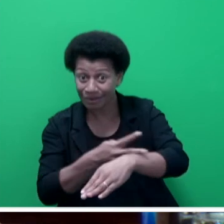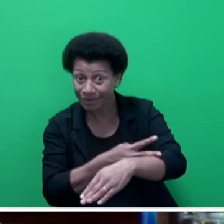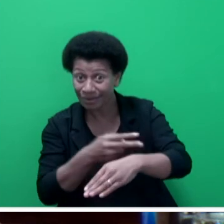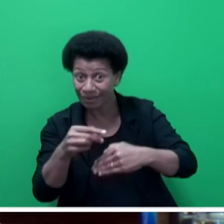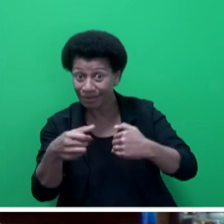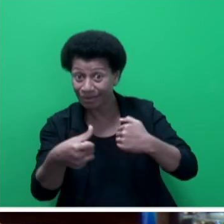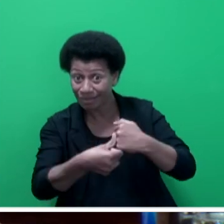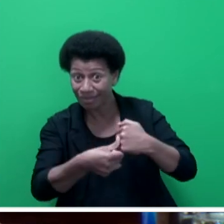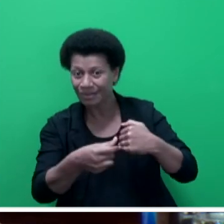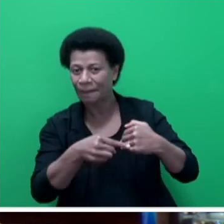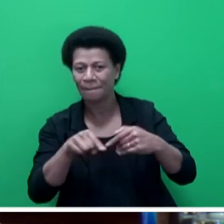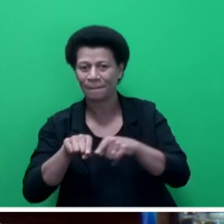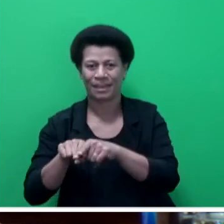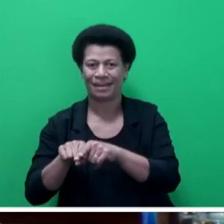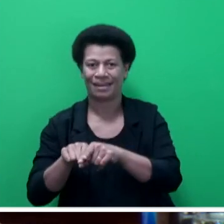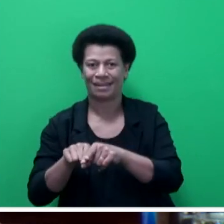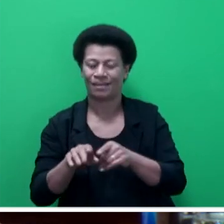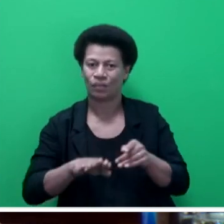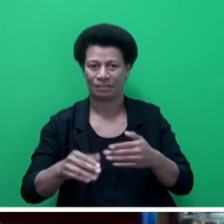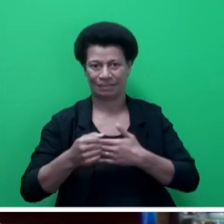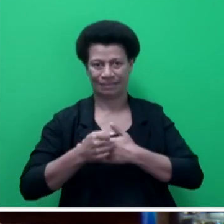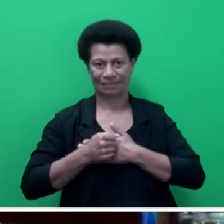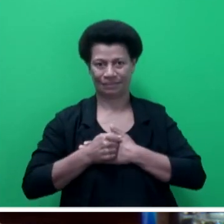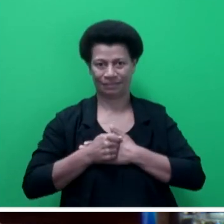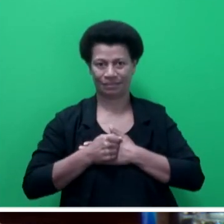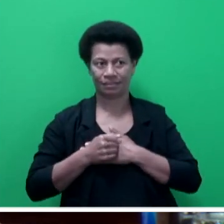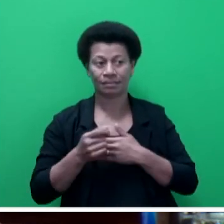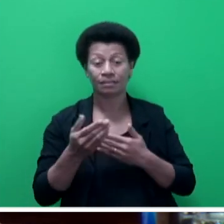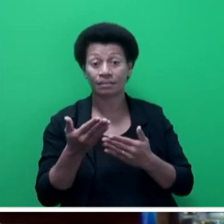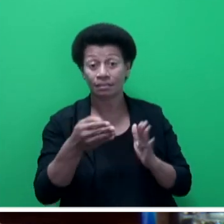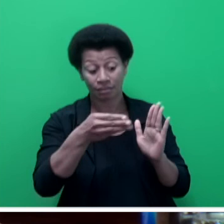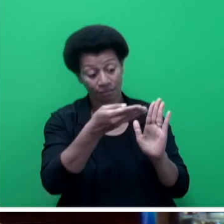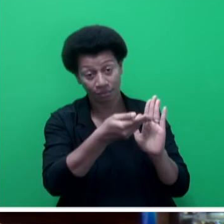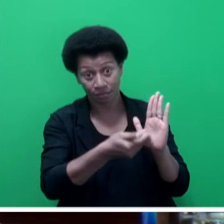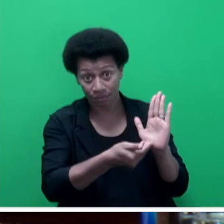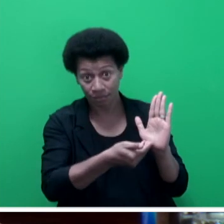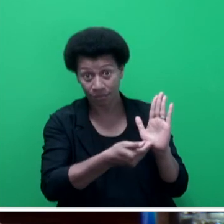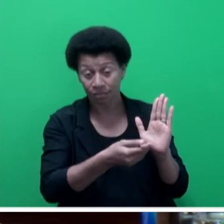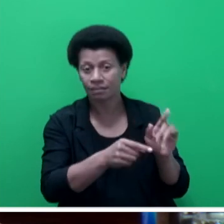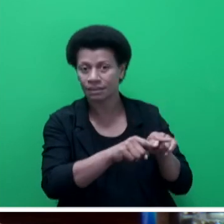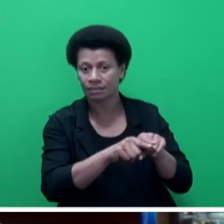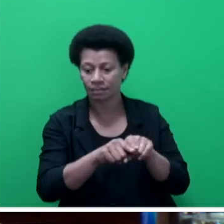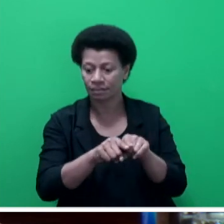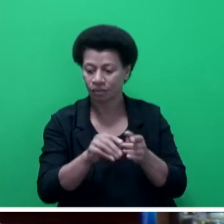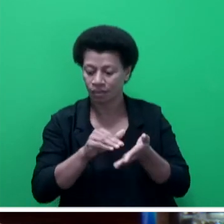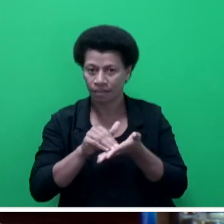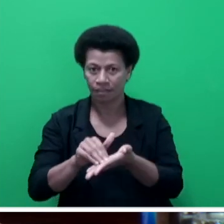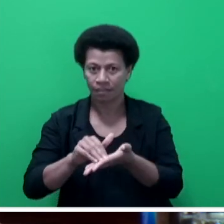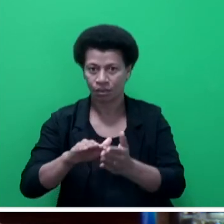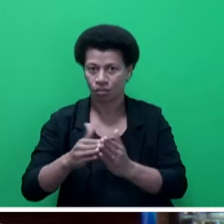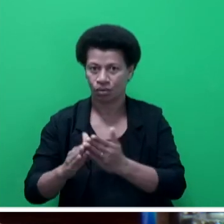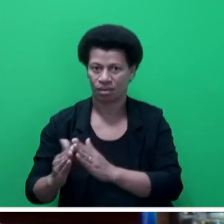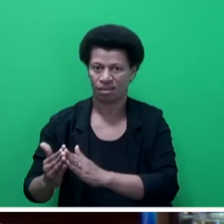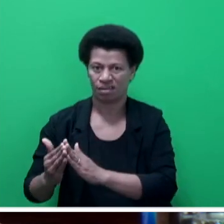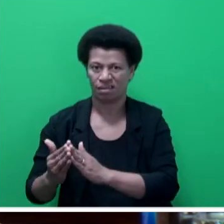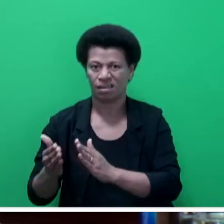We believe that this new framework initiative will greatly contribute to the reduction of property fire that is claiming